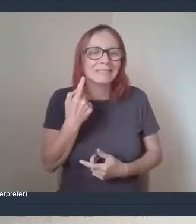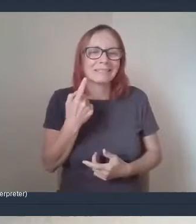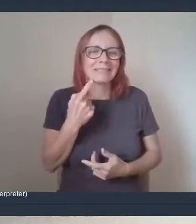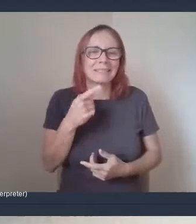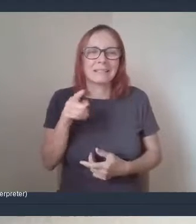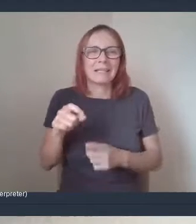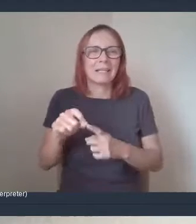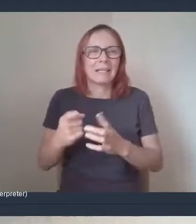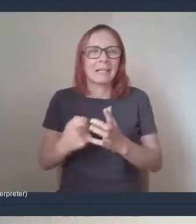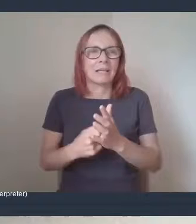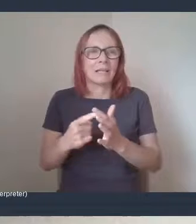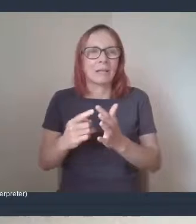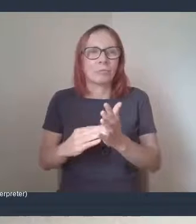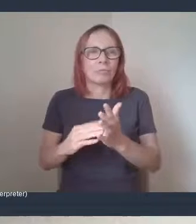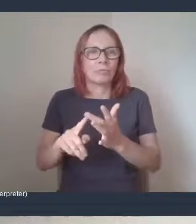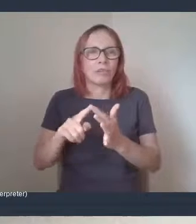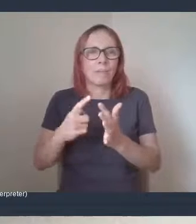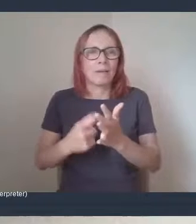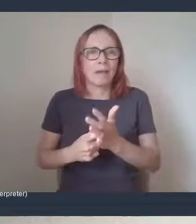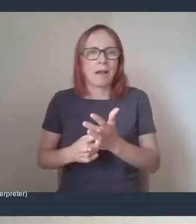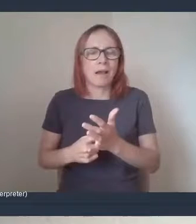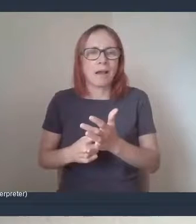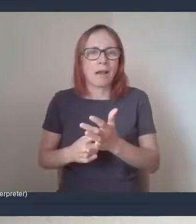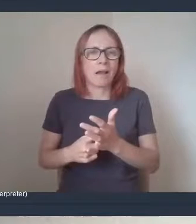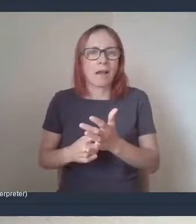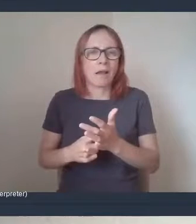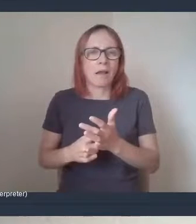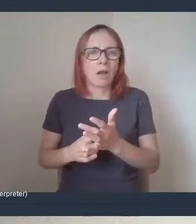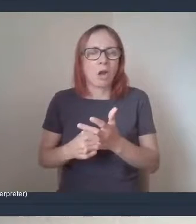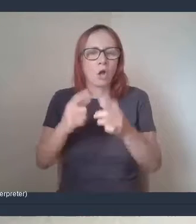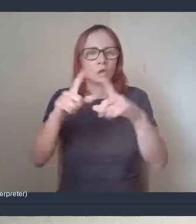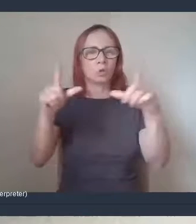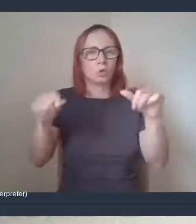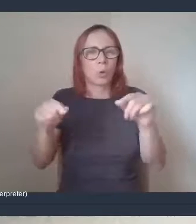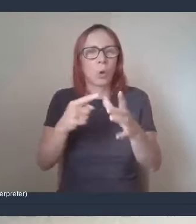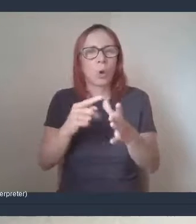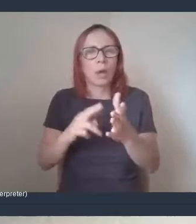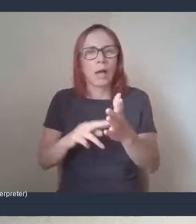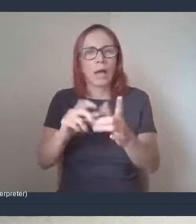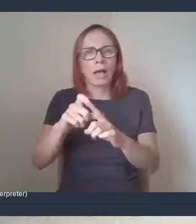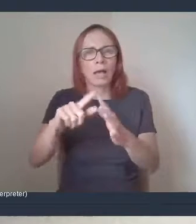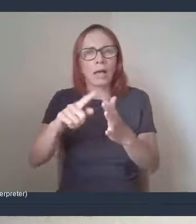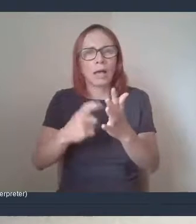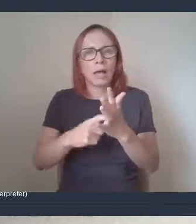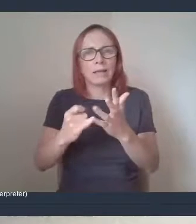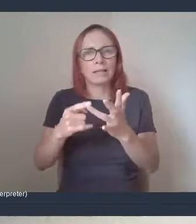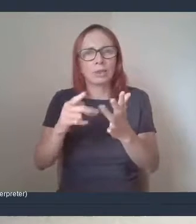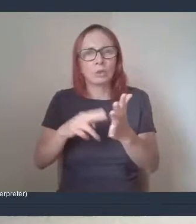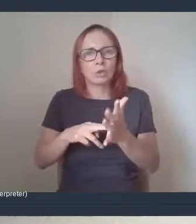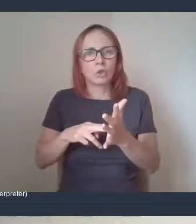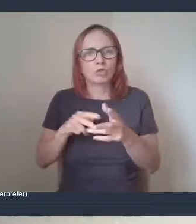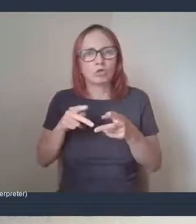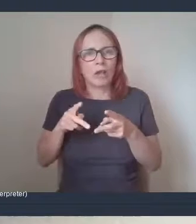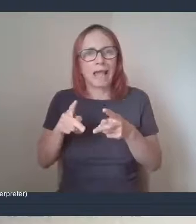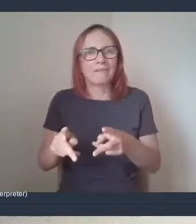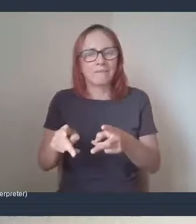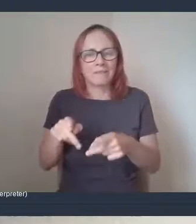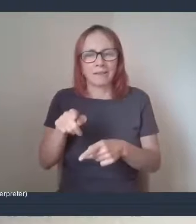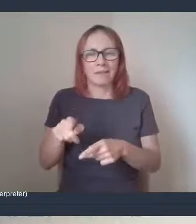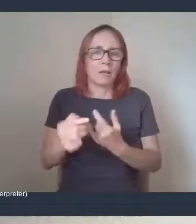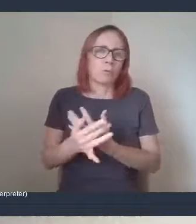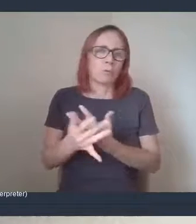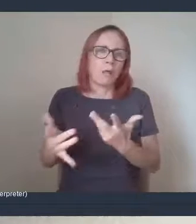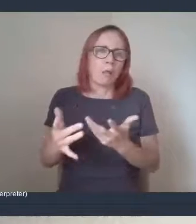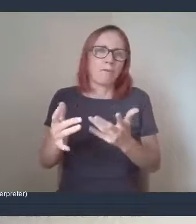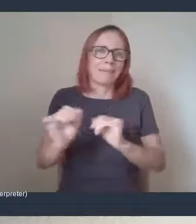fantastic as well. They supplied us with loads of cleaning products, um, and they're just a